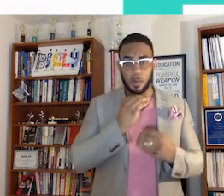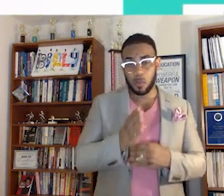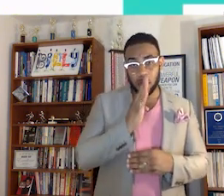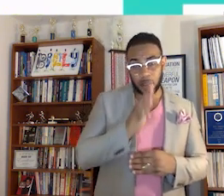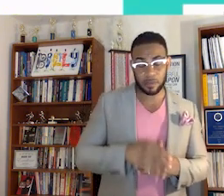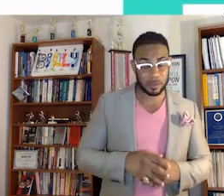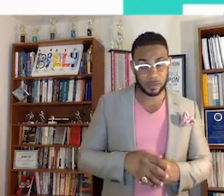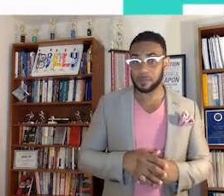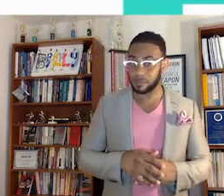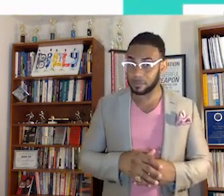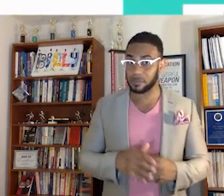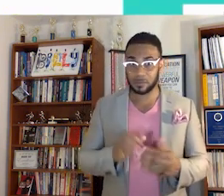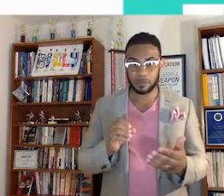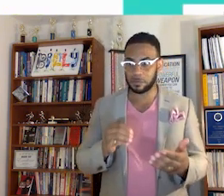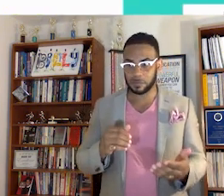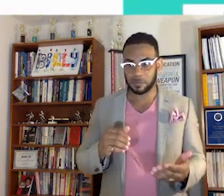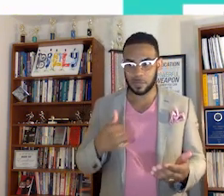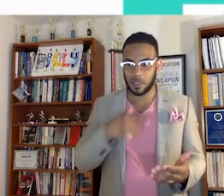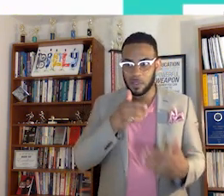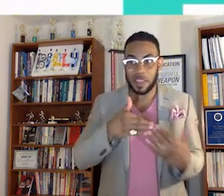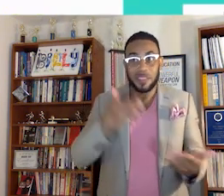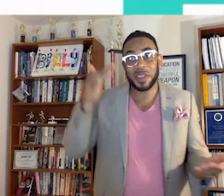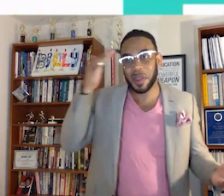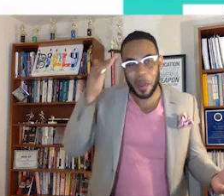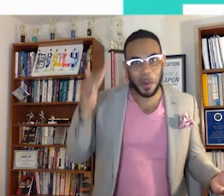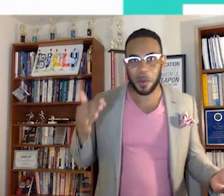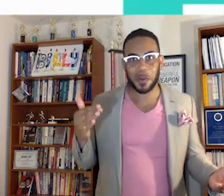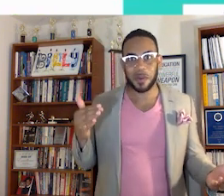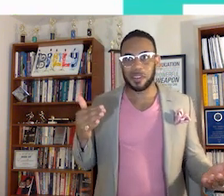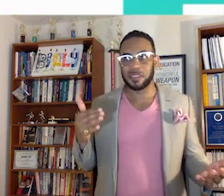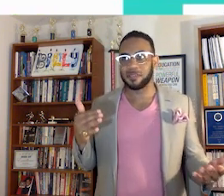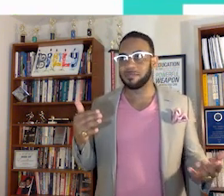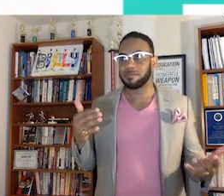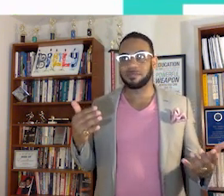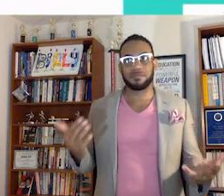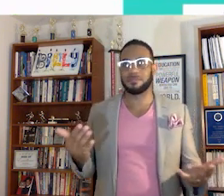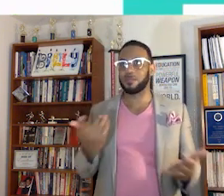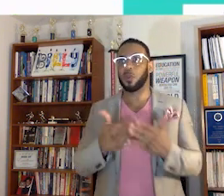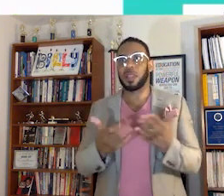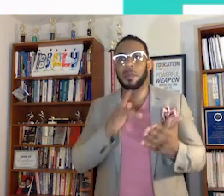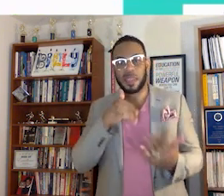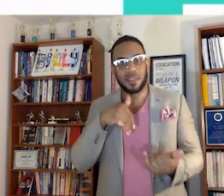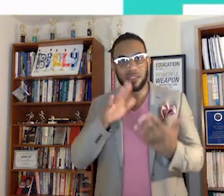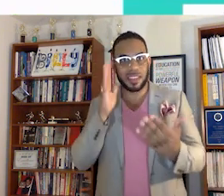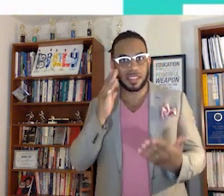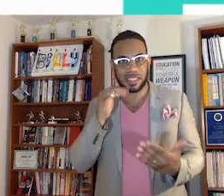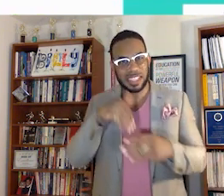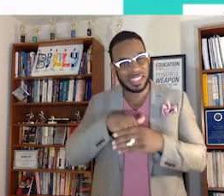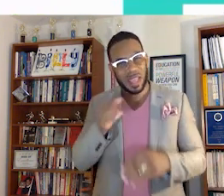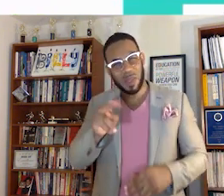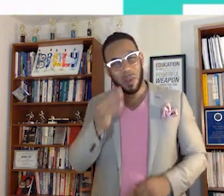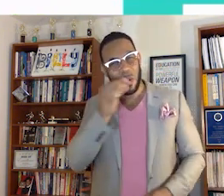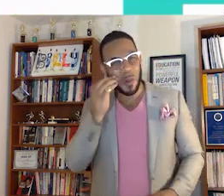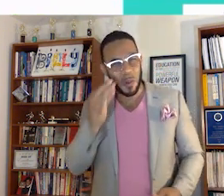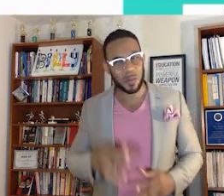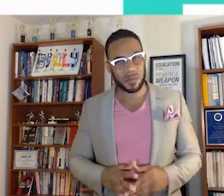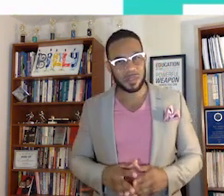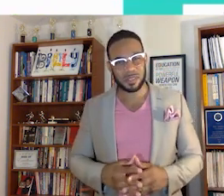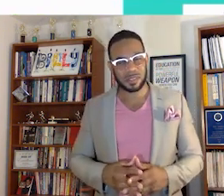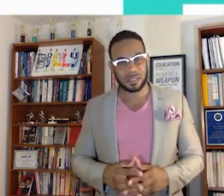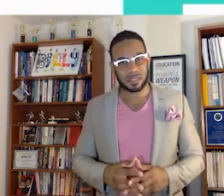food. So we don't even know what what they may be facing inside their own homes.